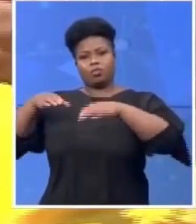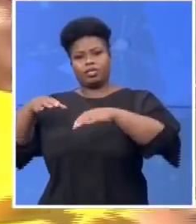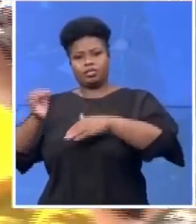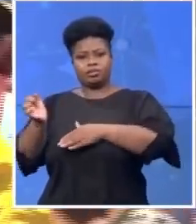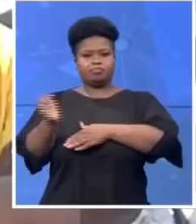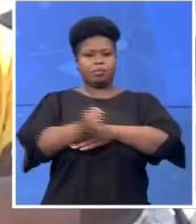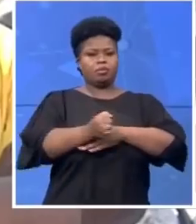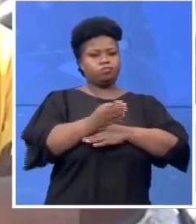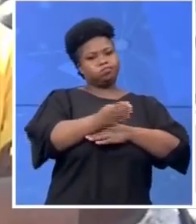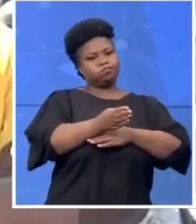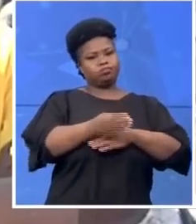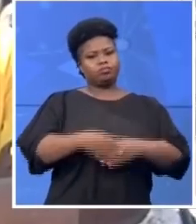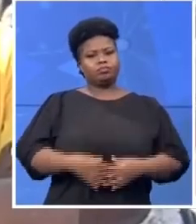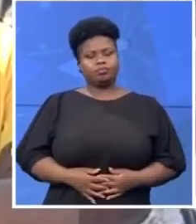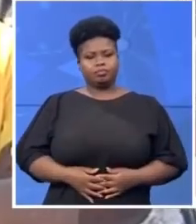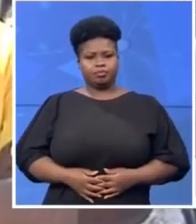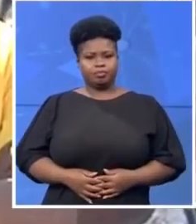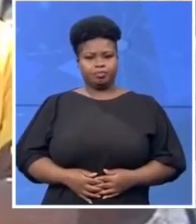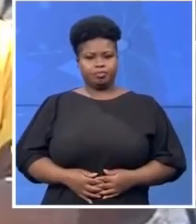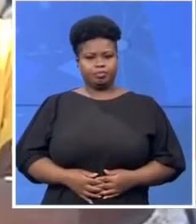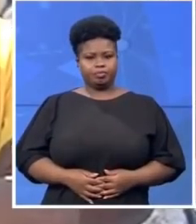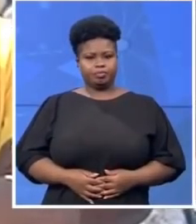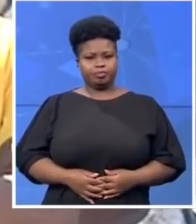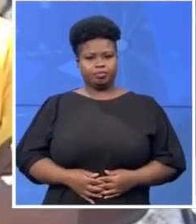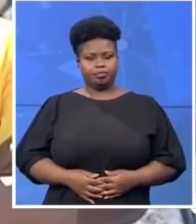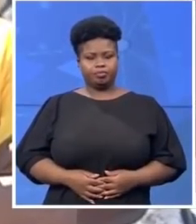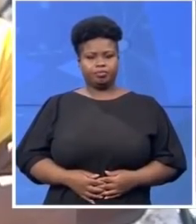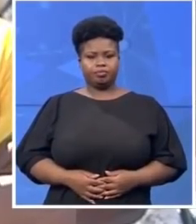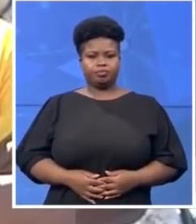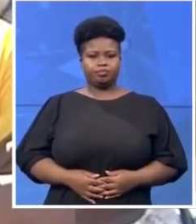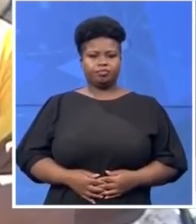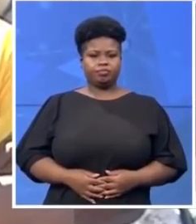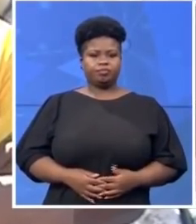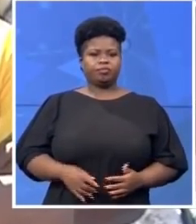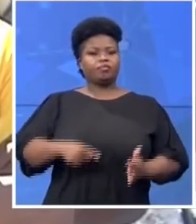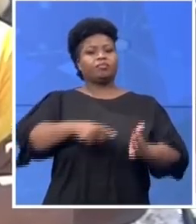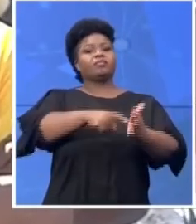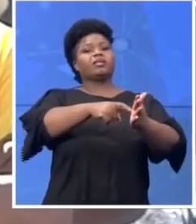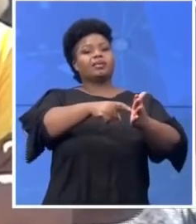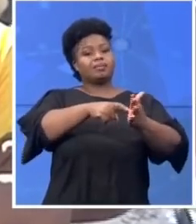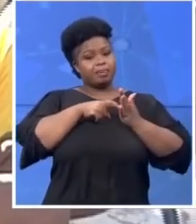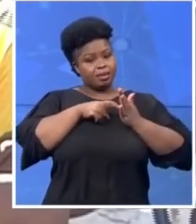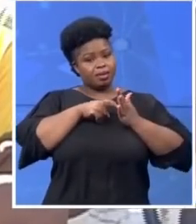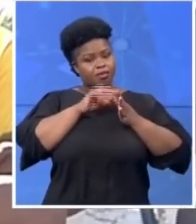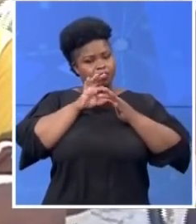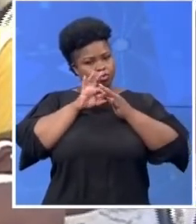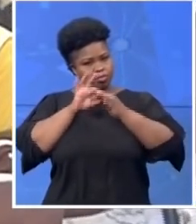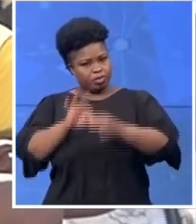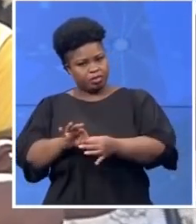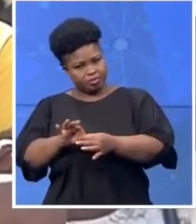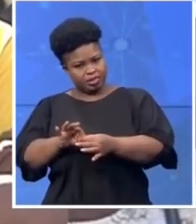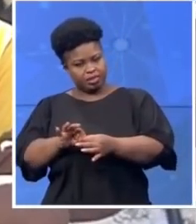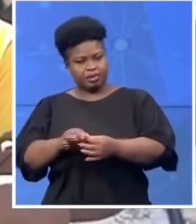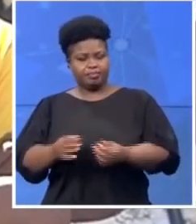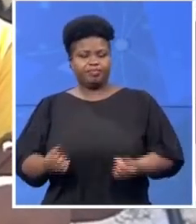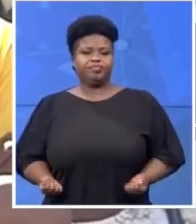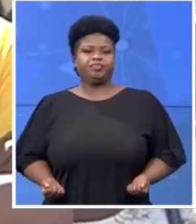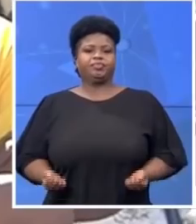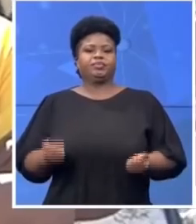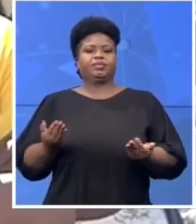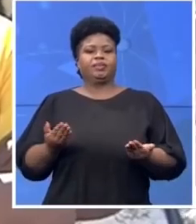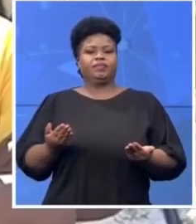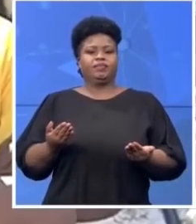Demand for a commitment to deliver the service sites and RTP house